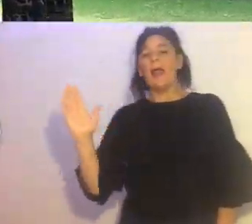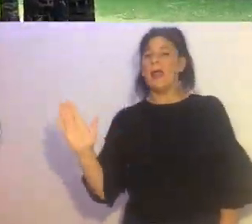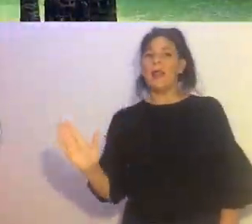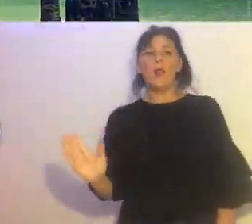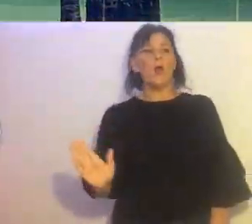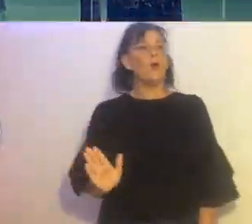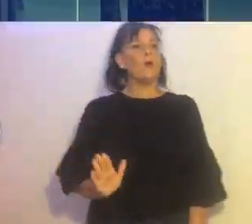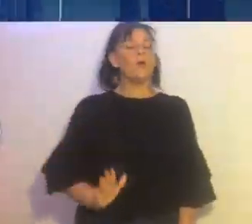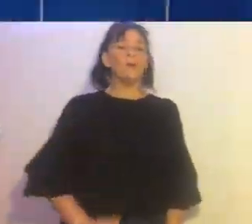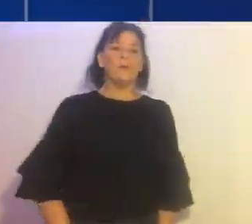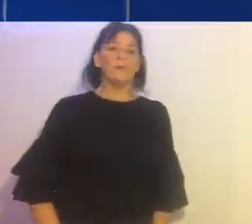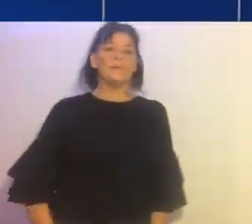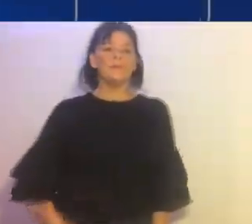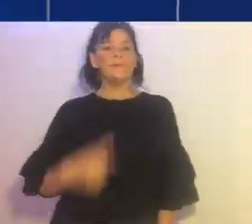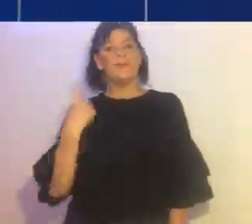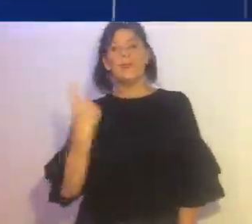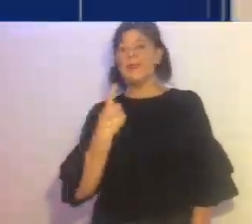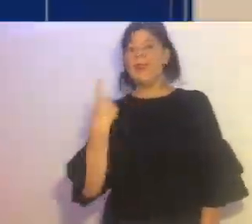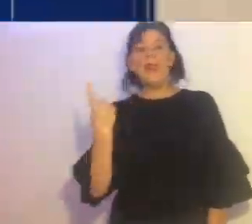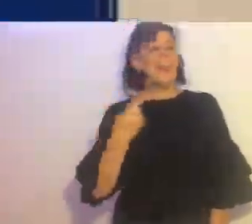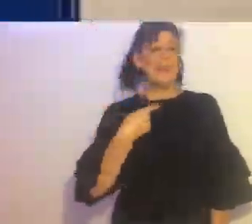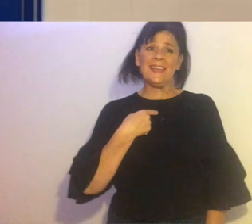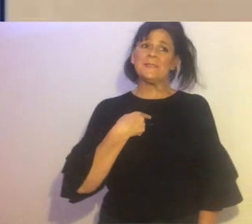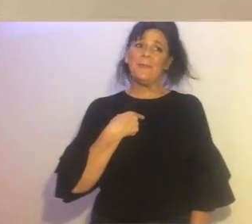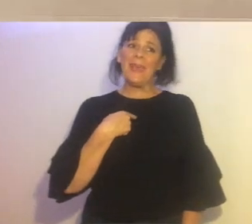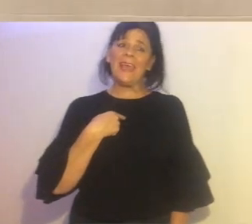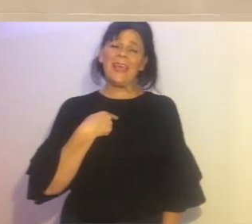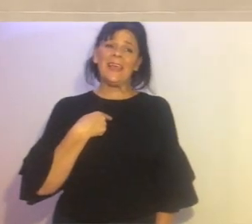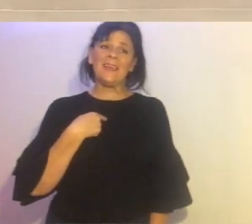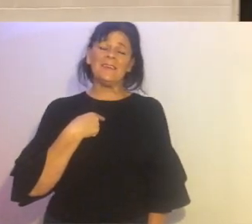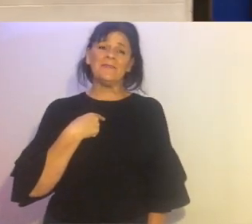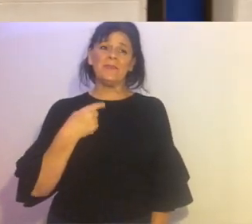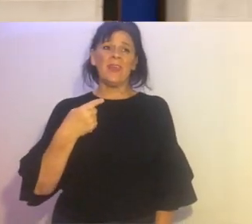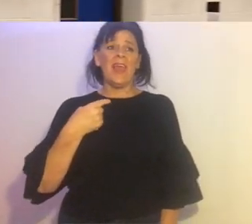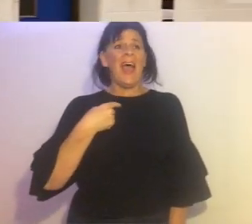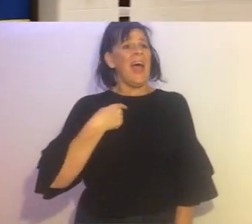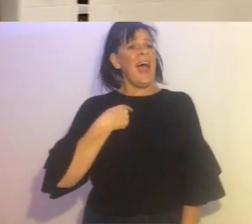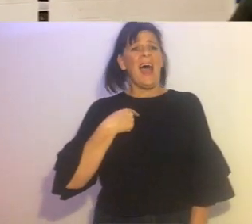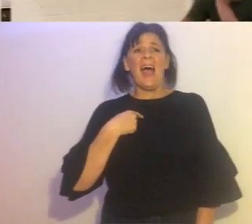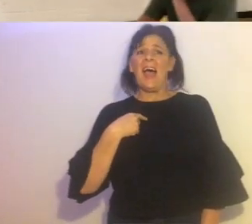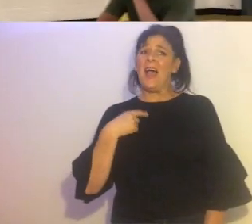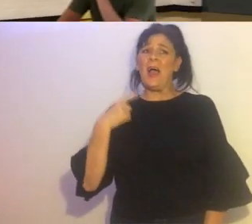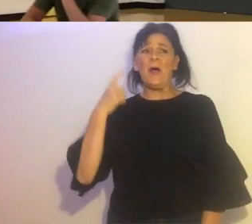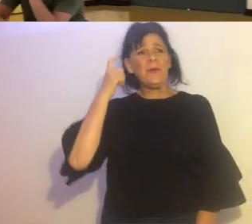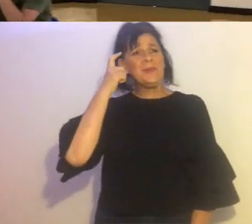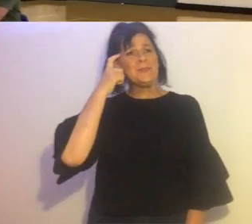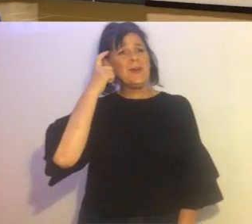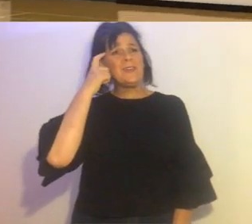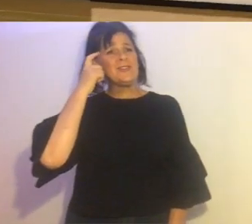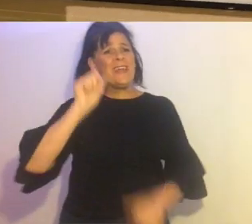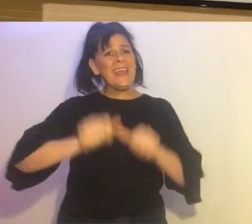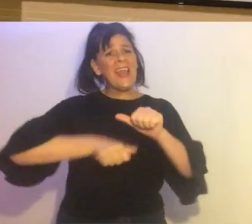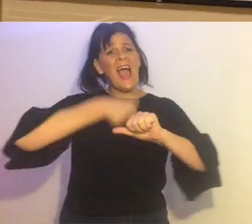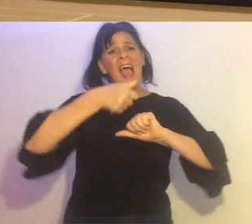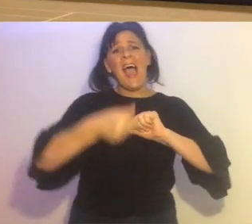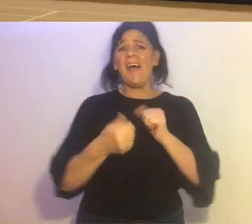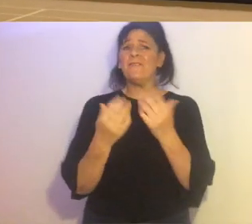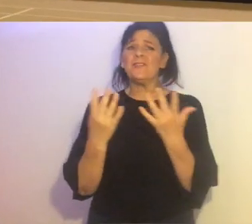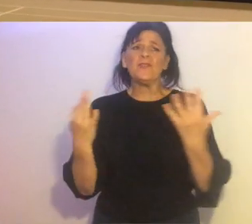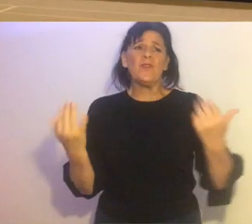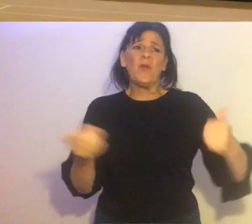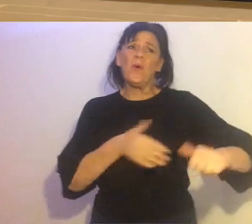Hello, it's me. I was wondering